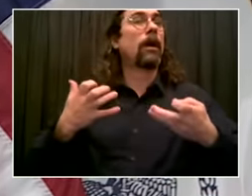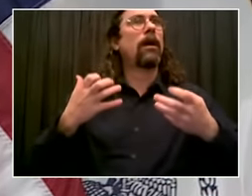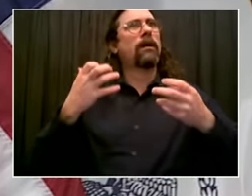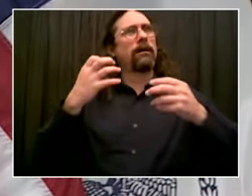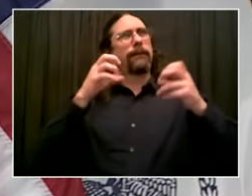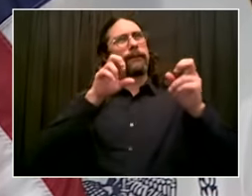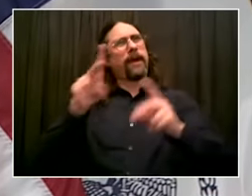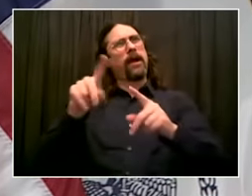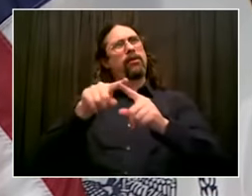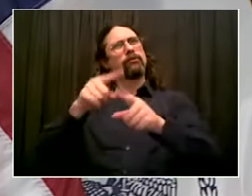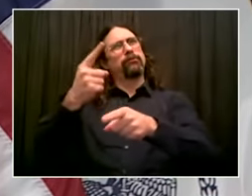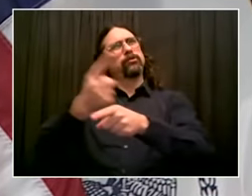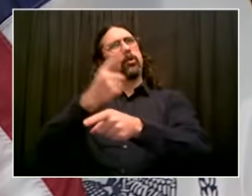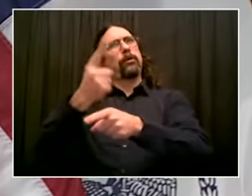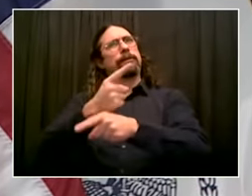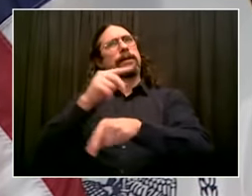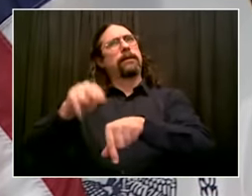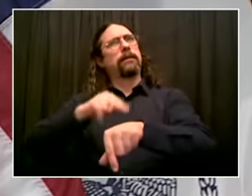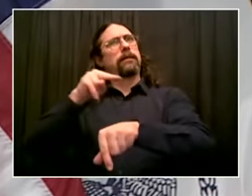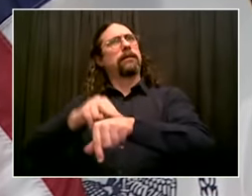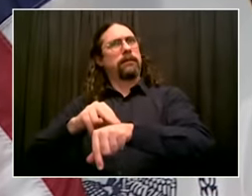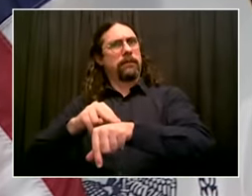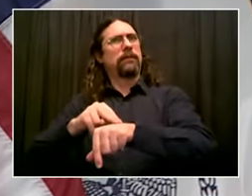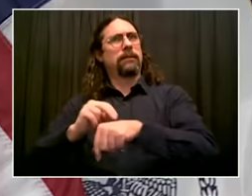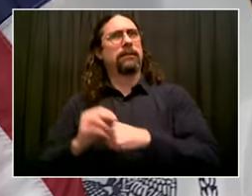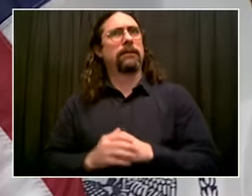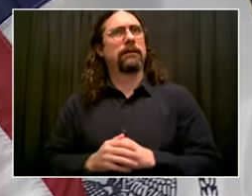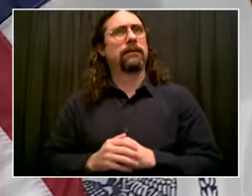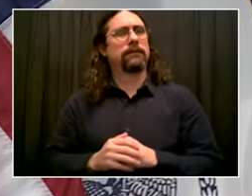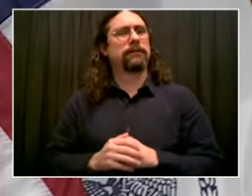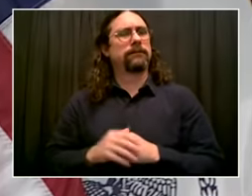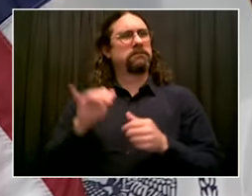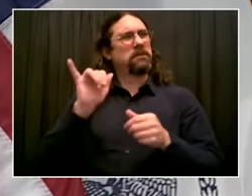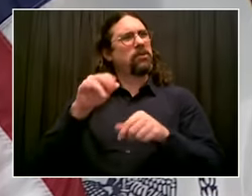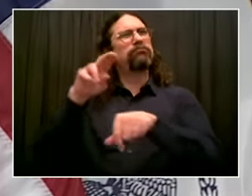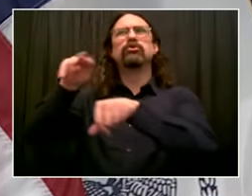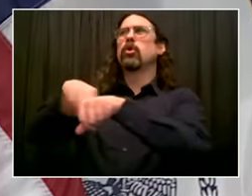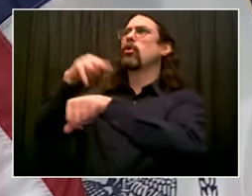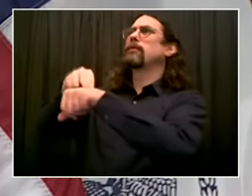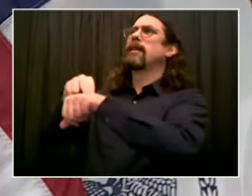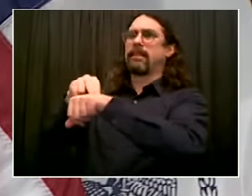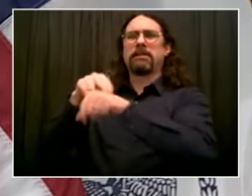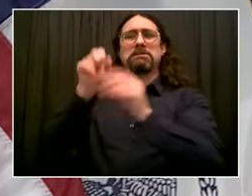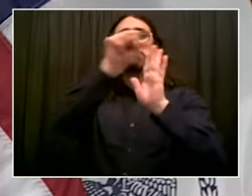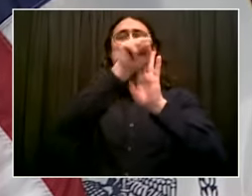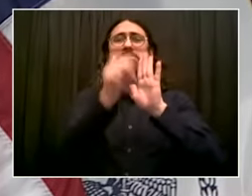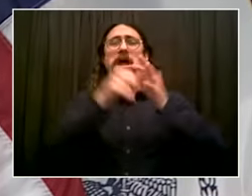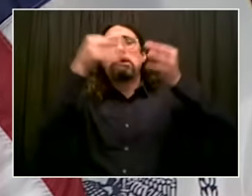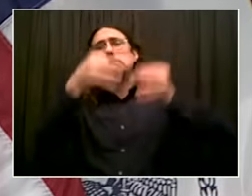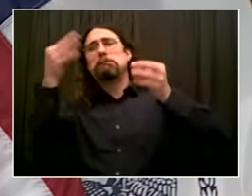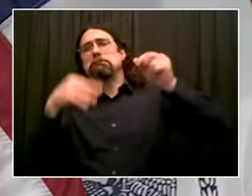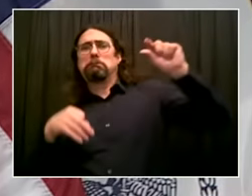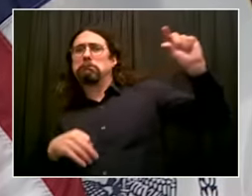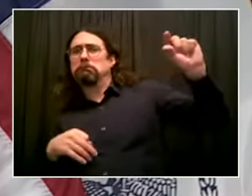to do that. We cannot have a full recovery if we don't have our power as we had it before.